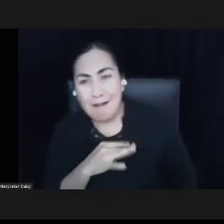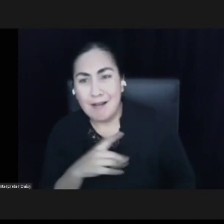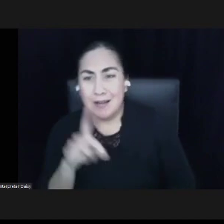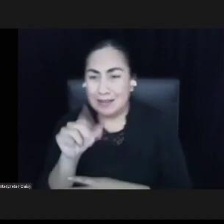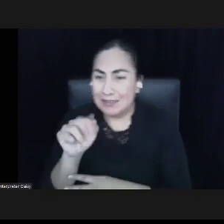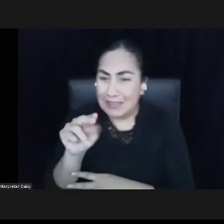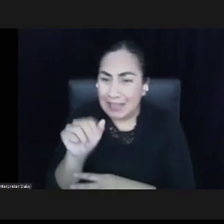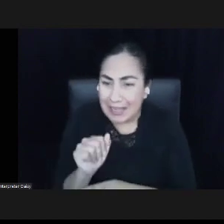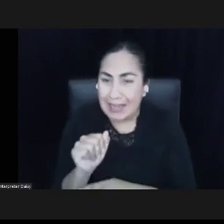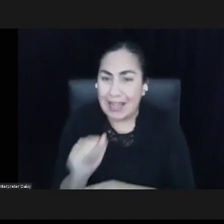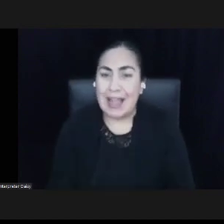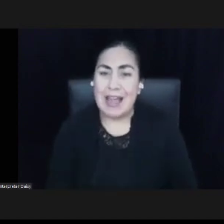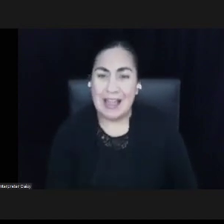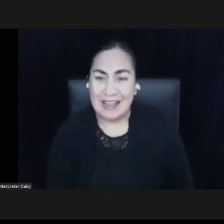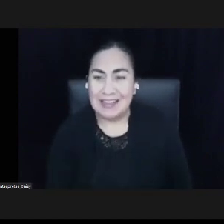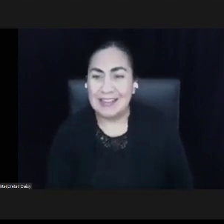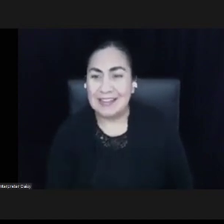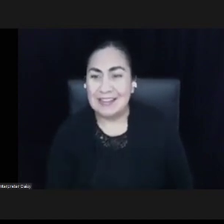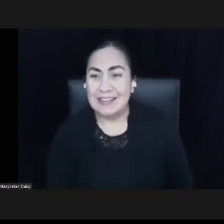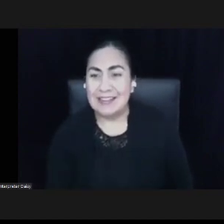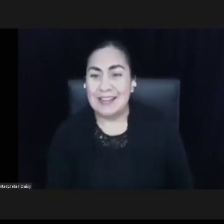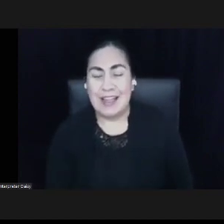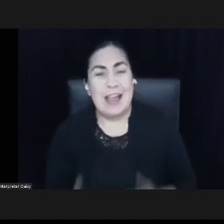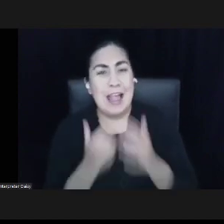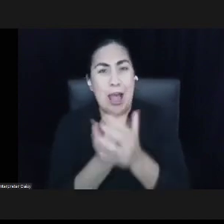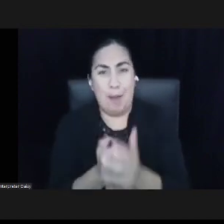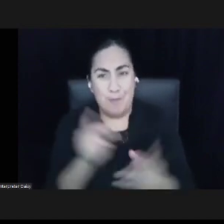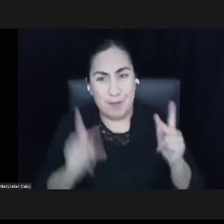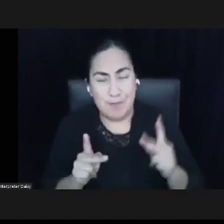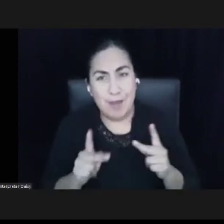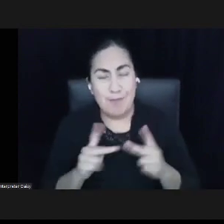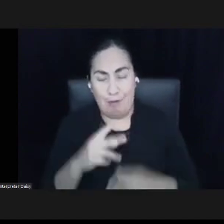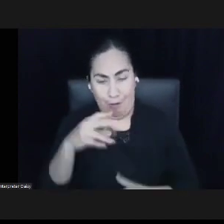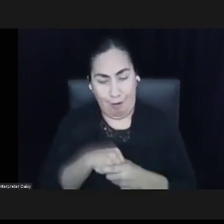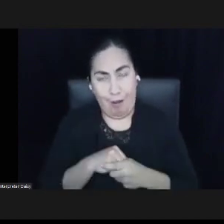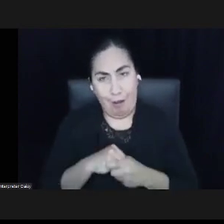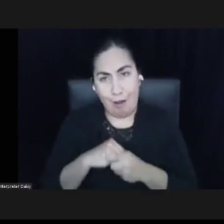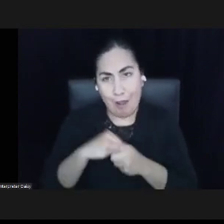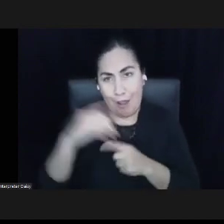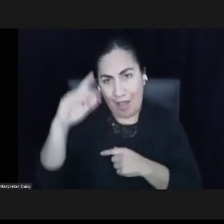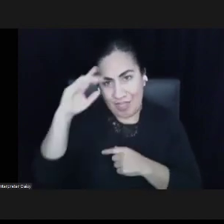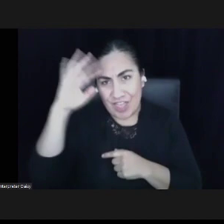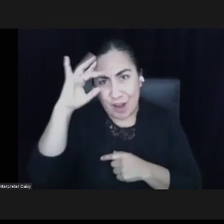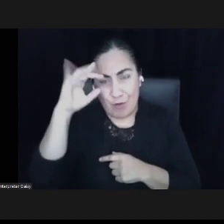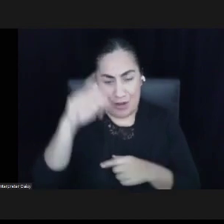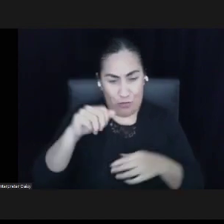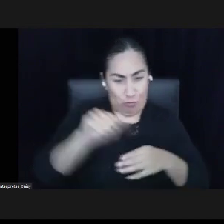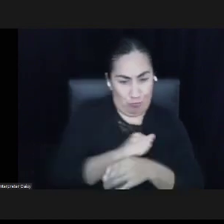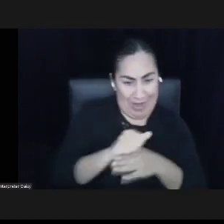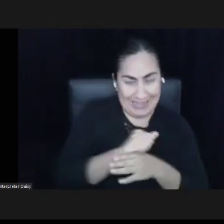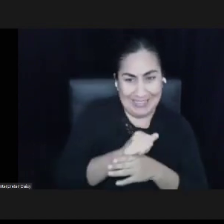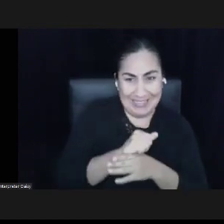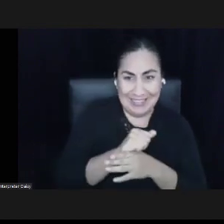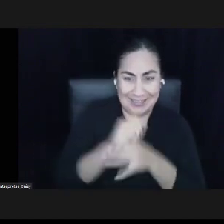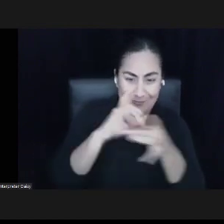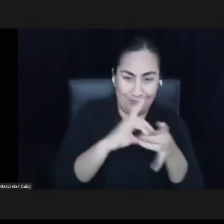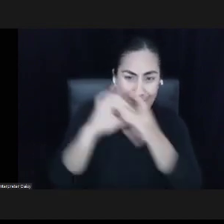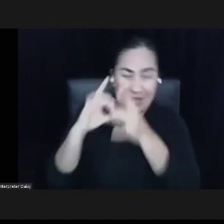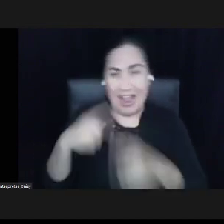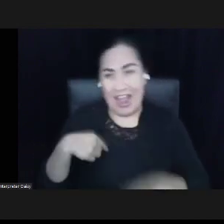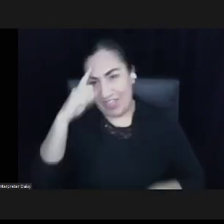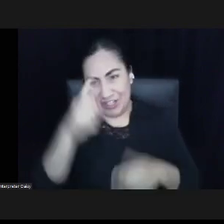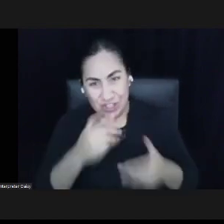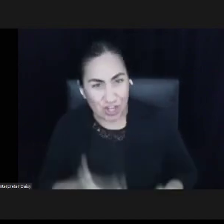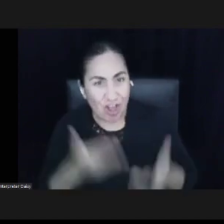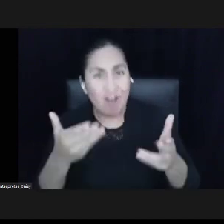embody putting theory into practice through your closing exercise. I think offered an iota of the percentage